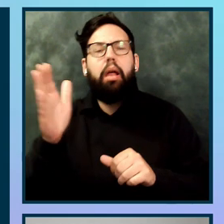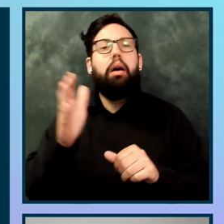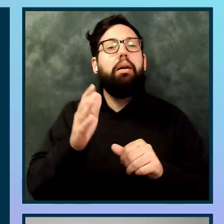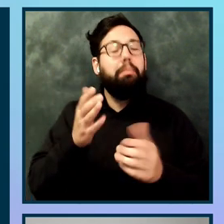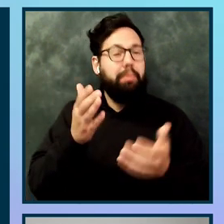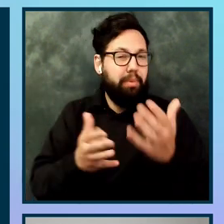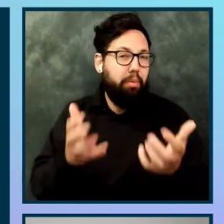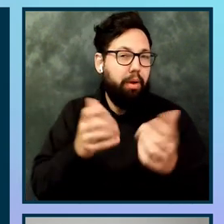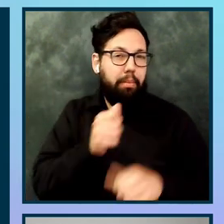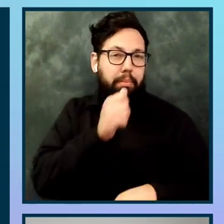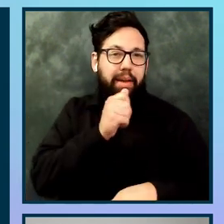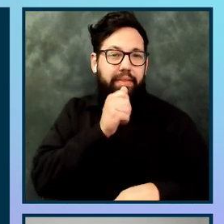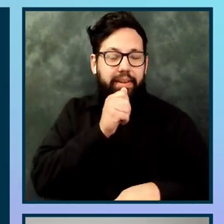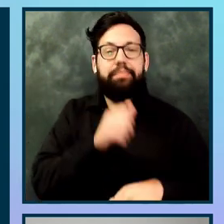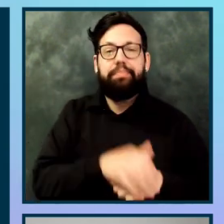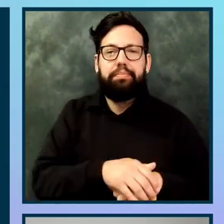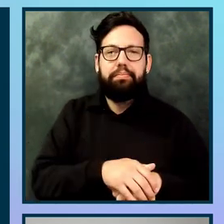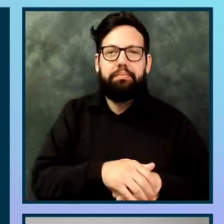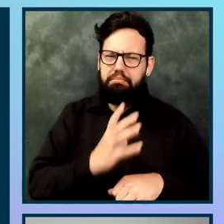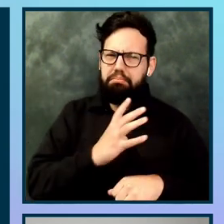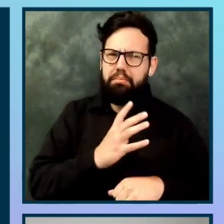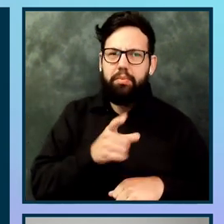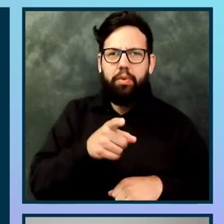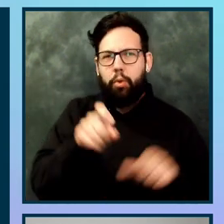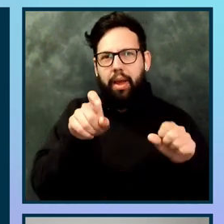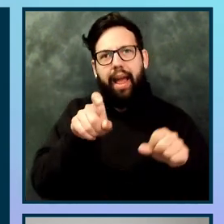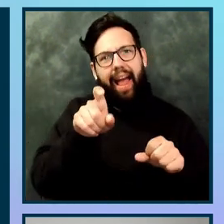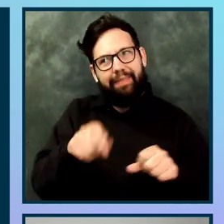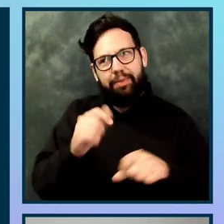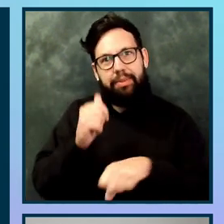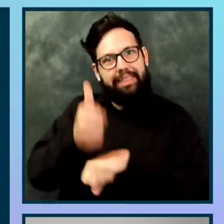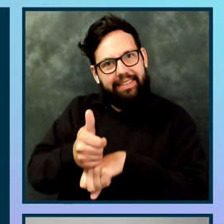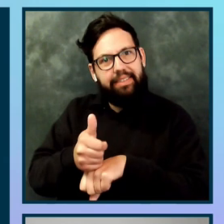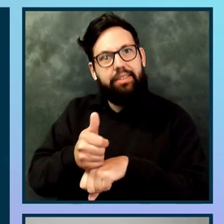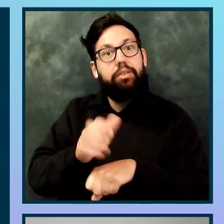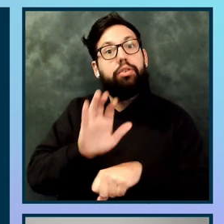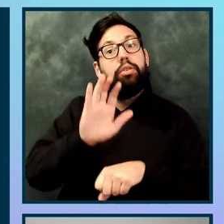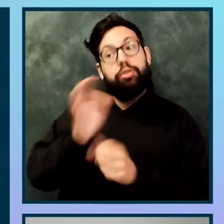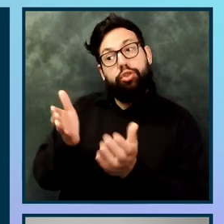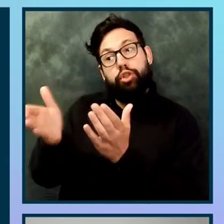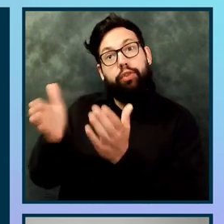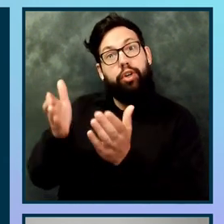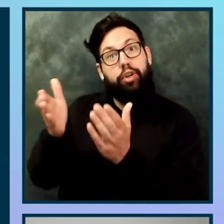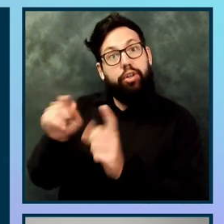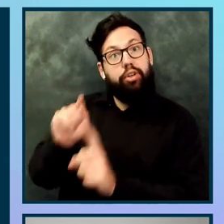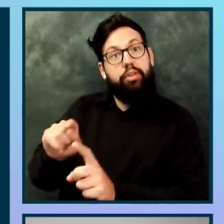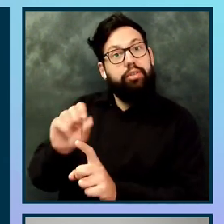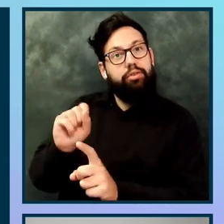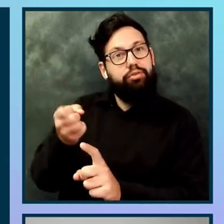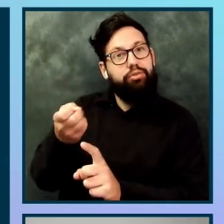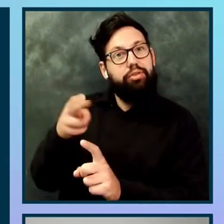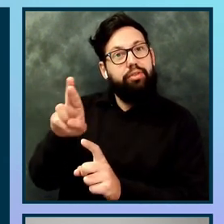your own server running Lighthouse. The documentation